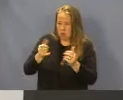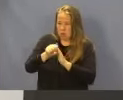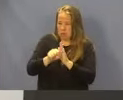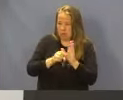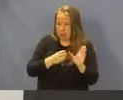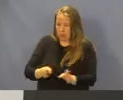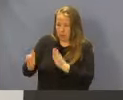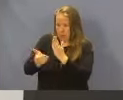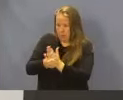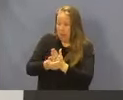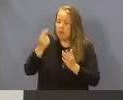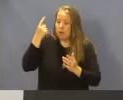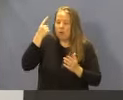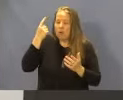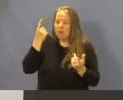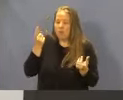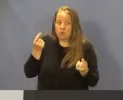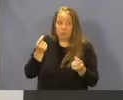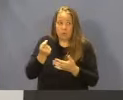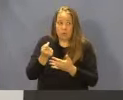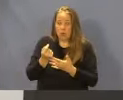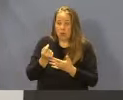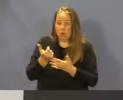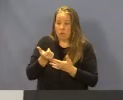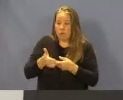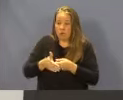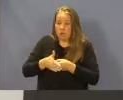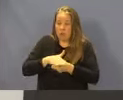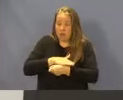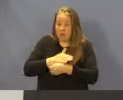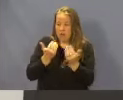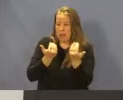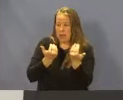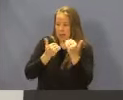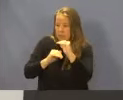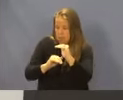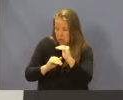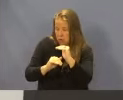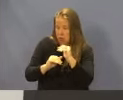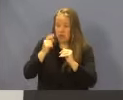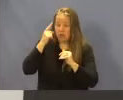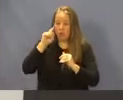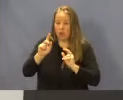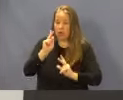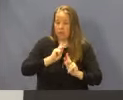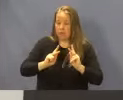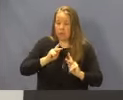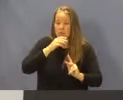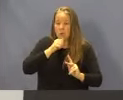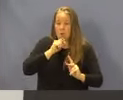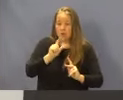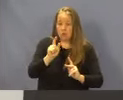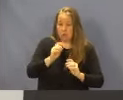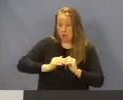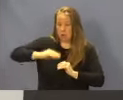Plan Amendment to remove covered procedure limitations to individuals ages 21